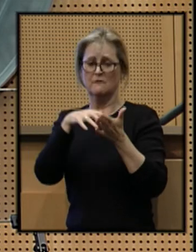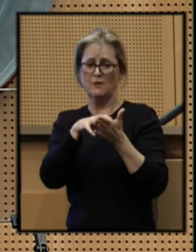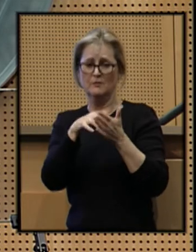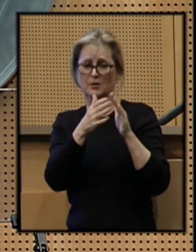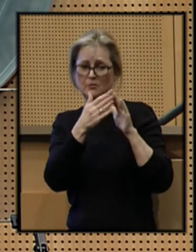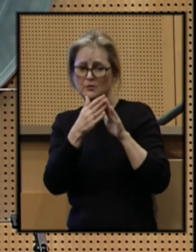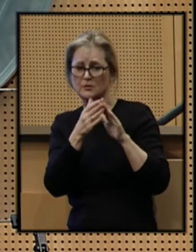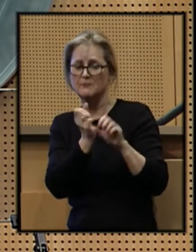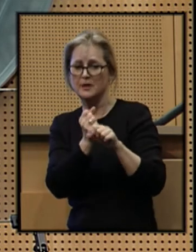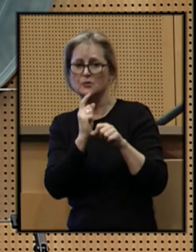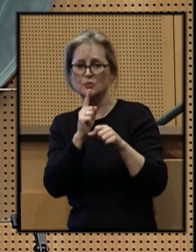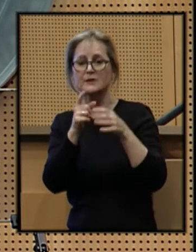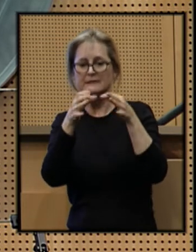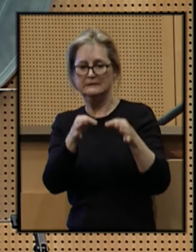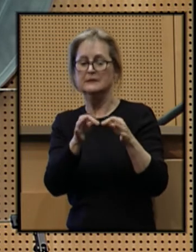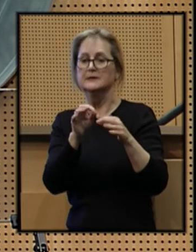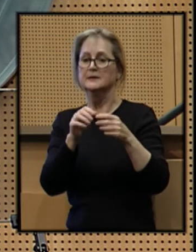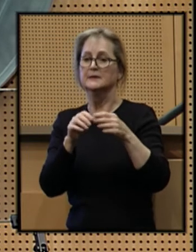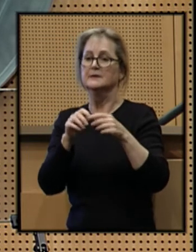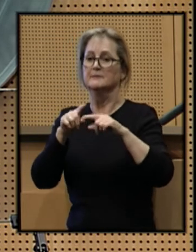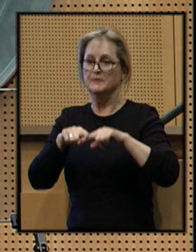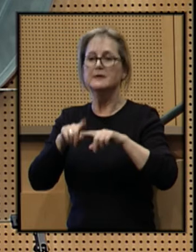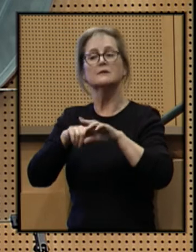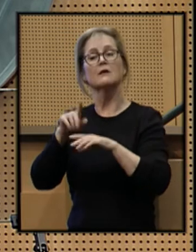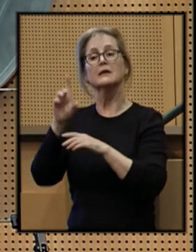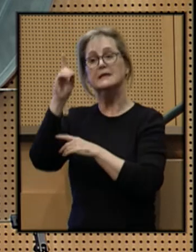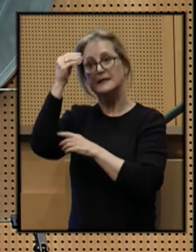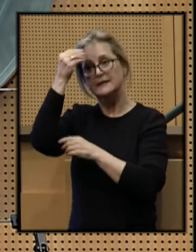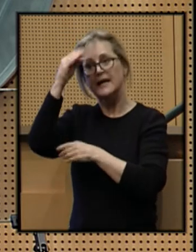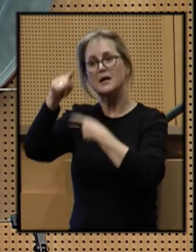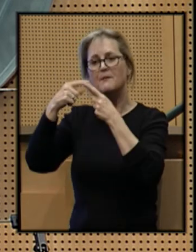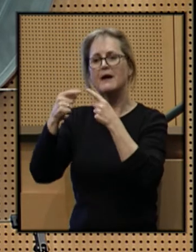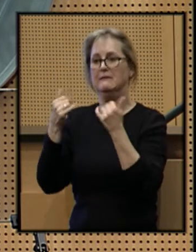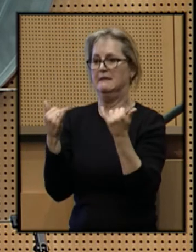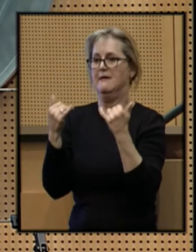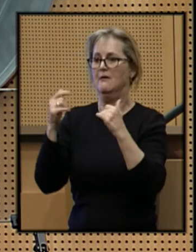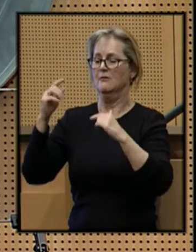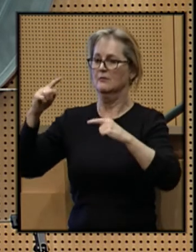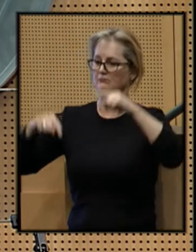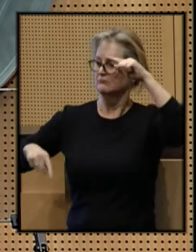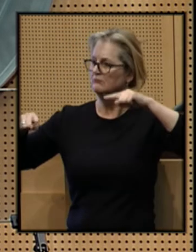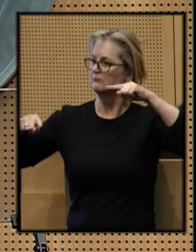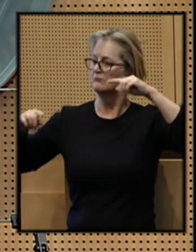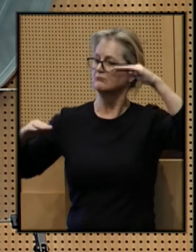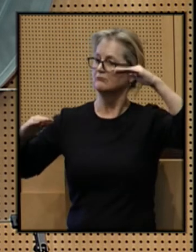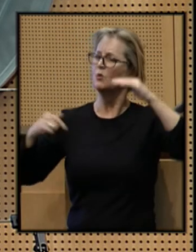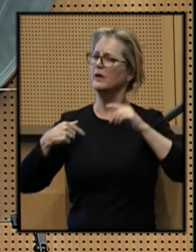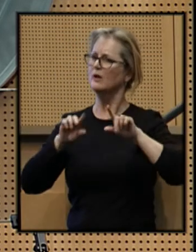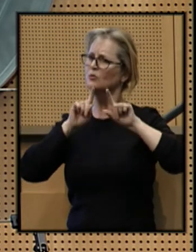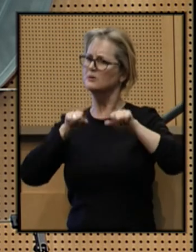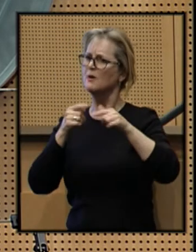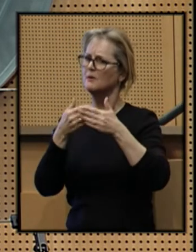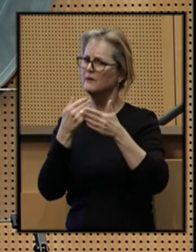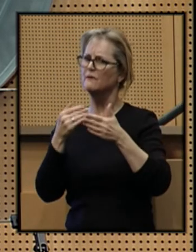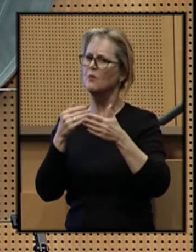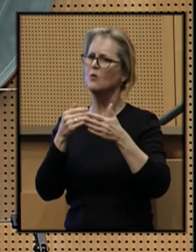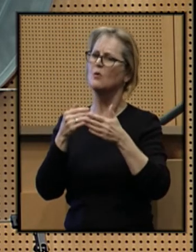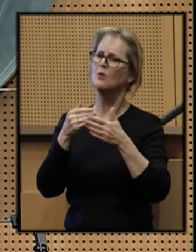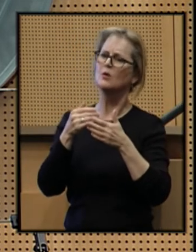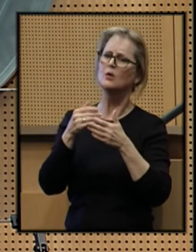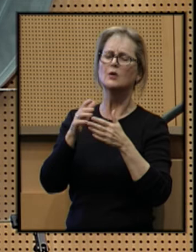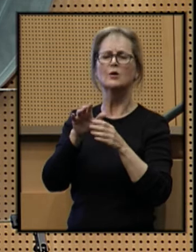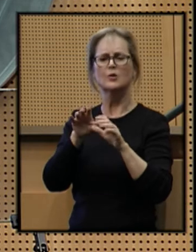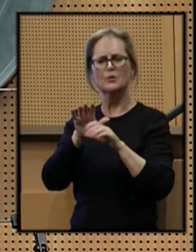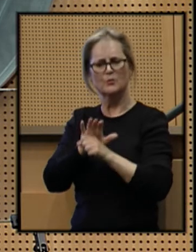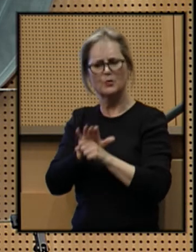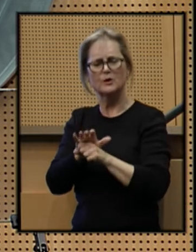and make decisions based on data about existing disparities, so that we can respond before displacement pressures